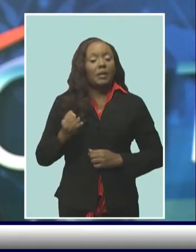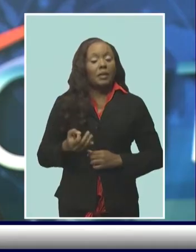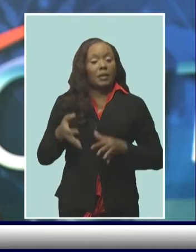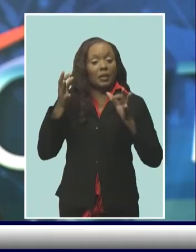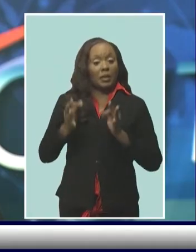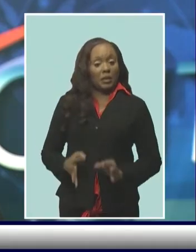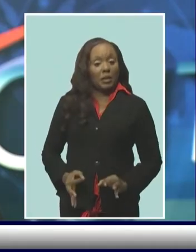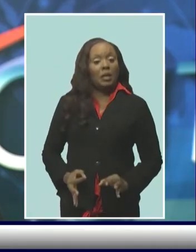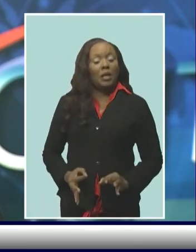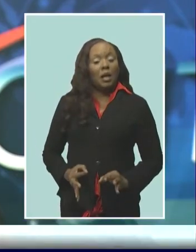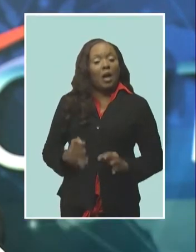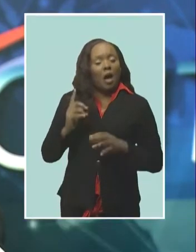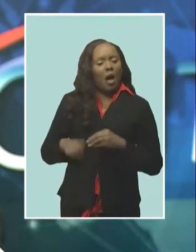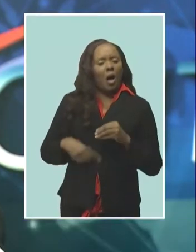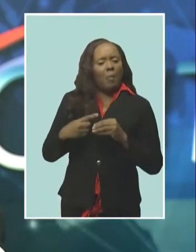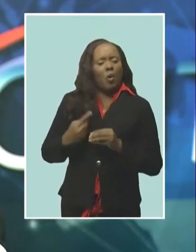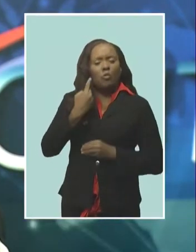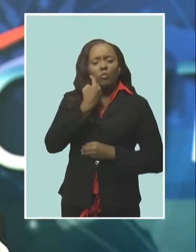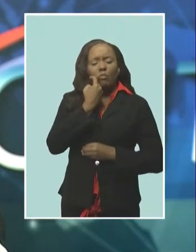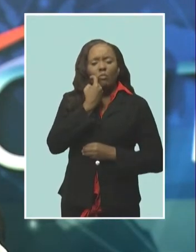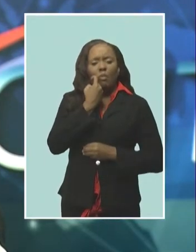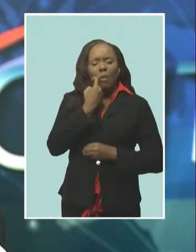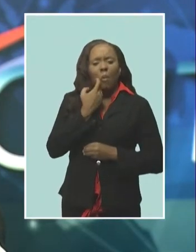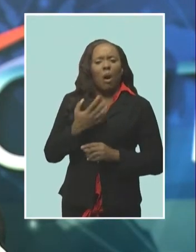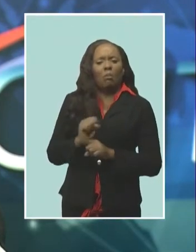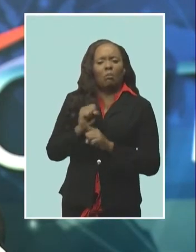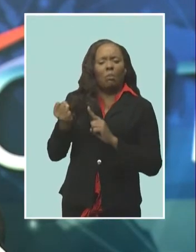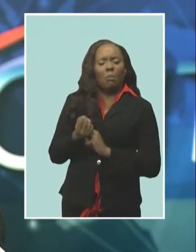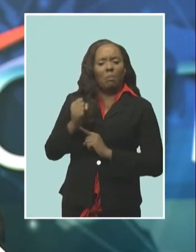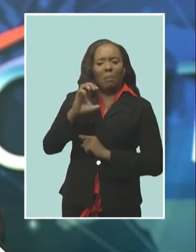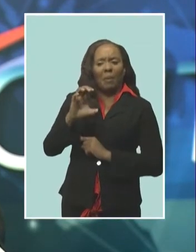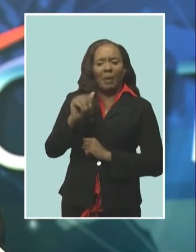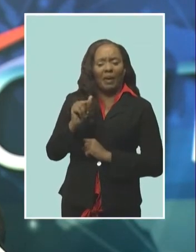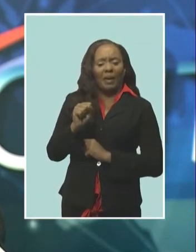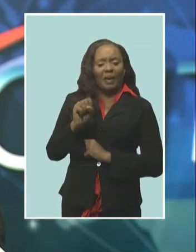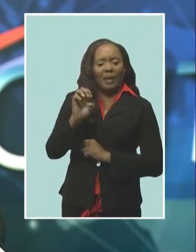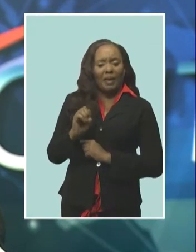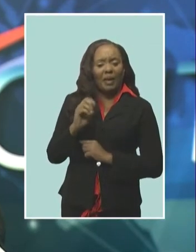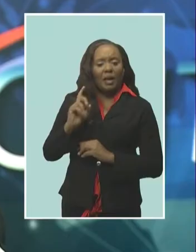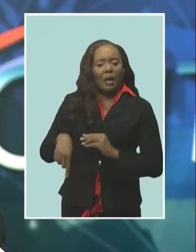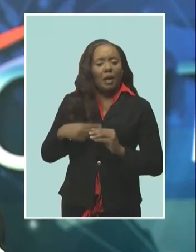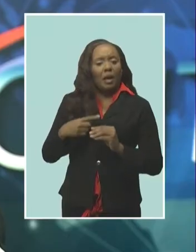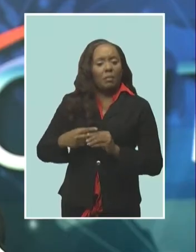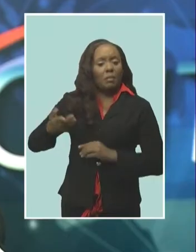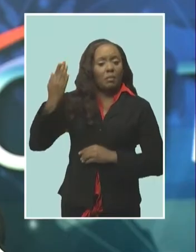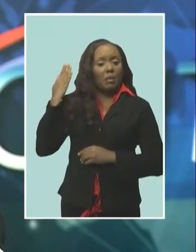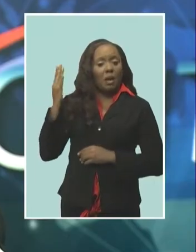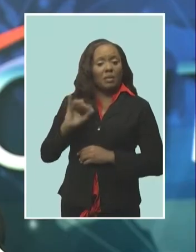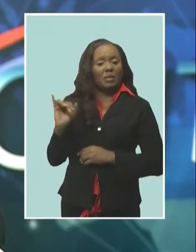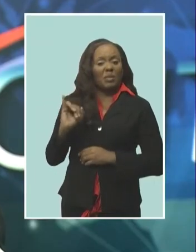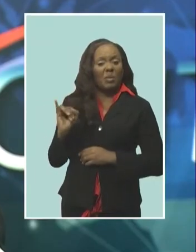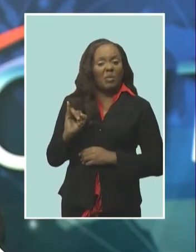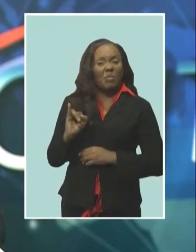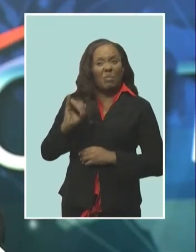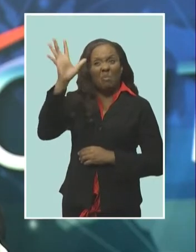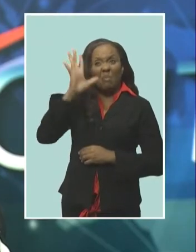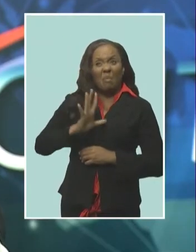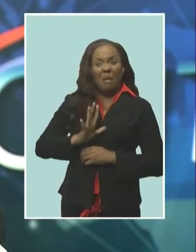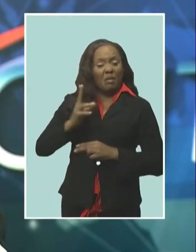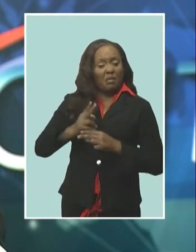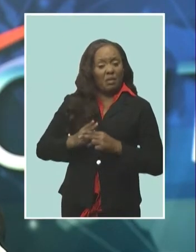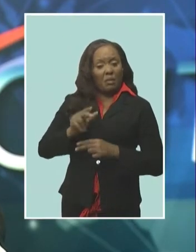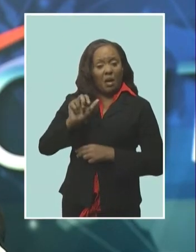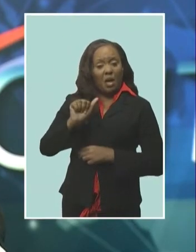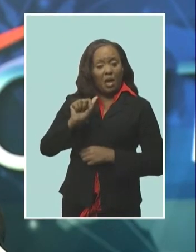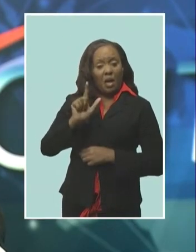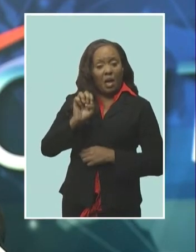reserved judgment in the latest hearing arising from efforts to extradite former insurance executive alex tasker the